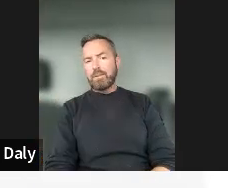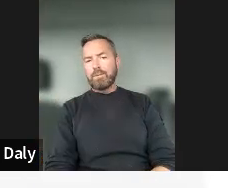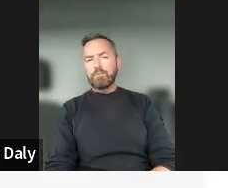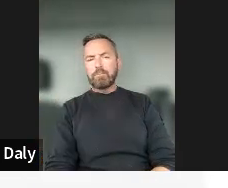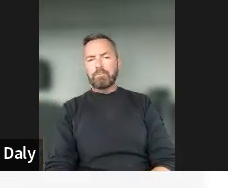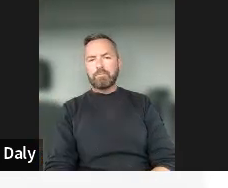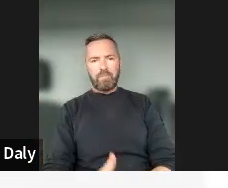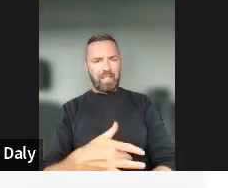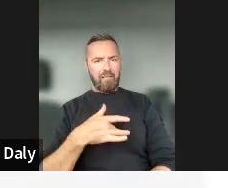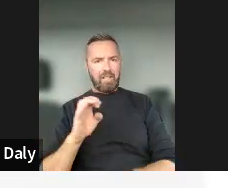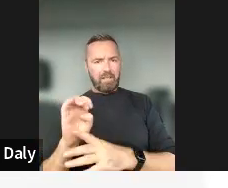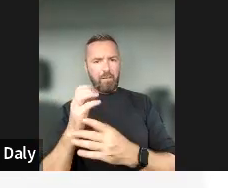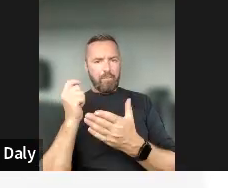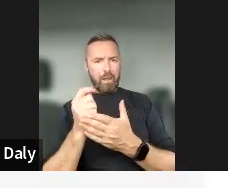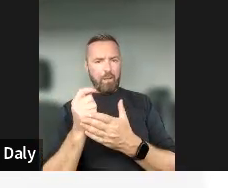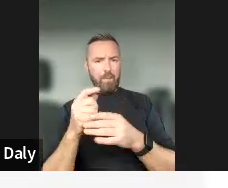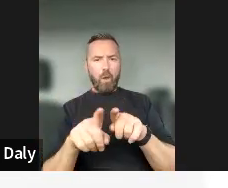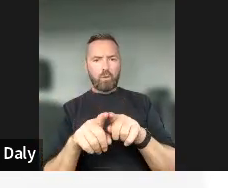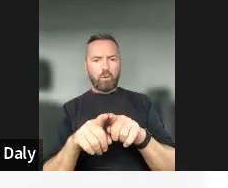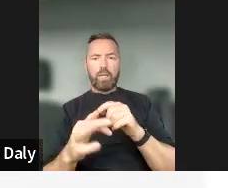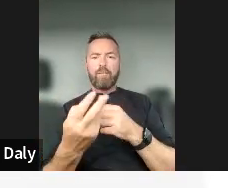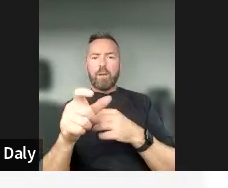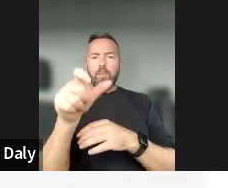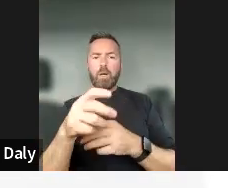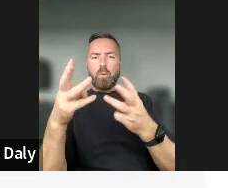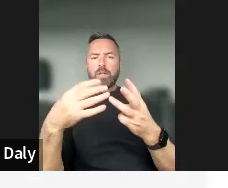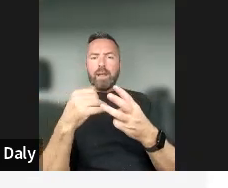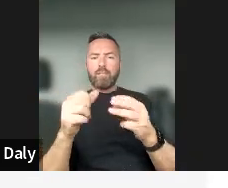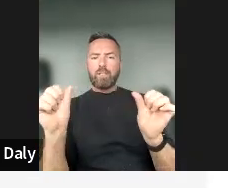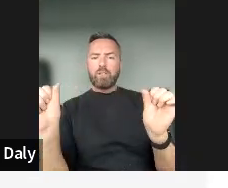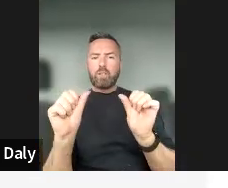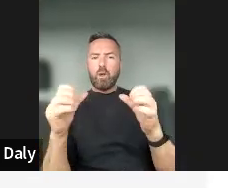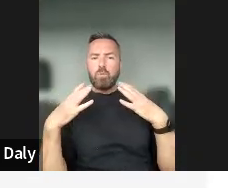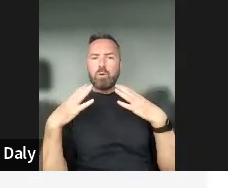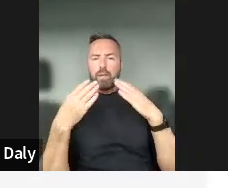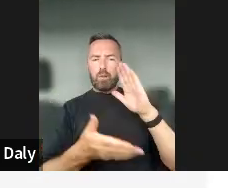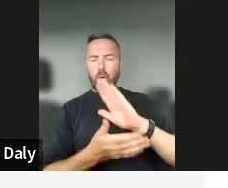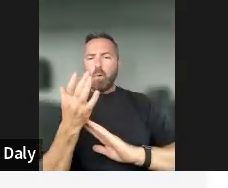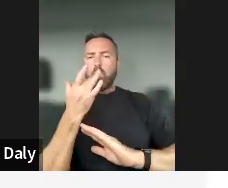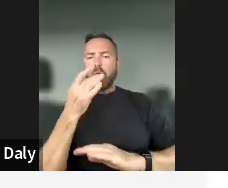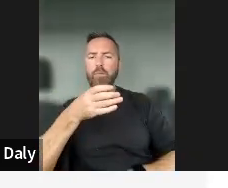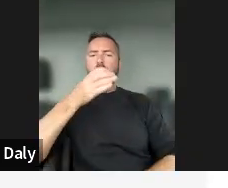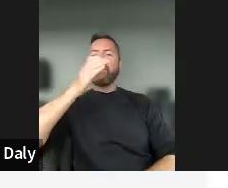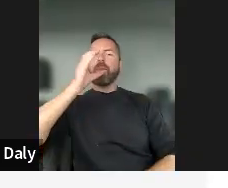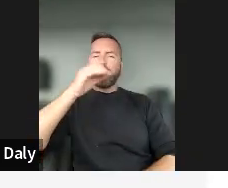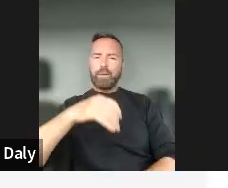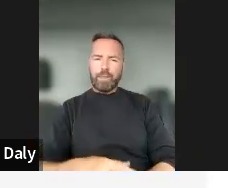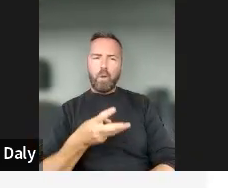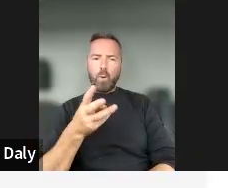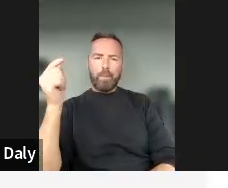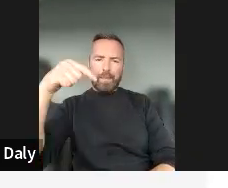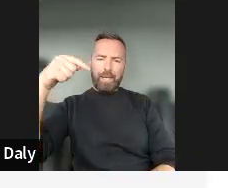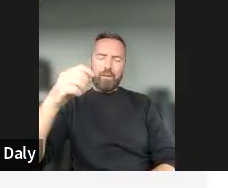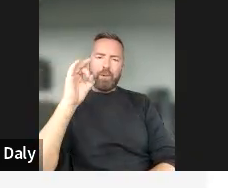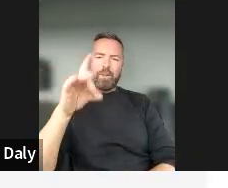someone wants also to have a short break to go drink, uh, some water, we will be here.